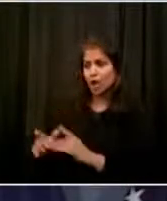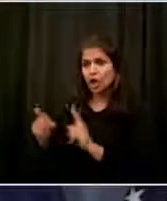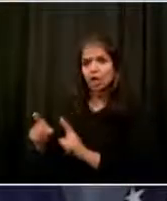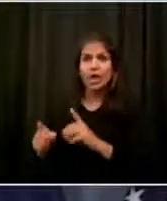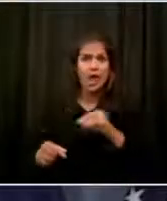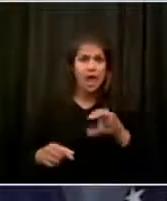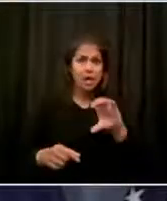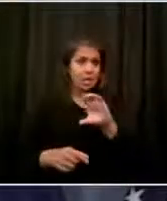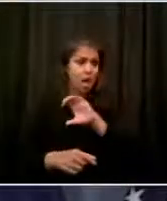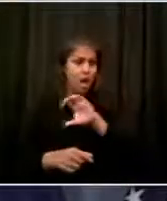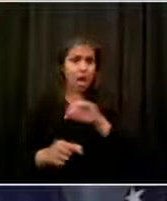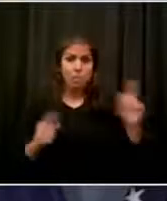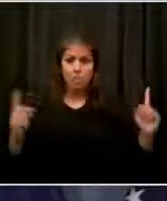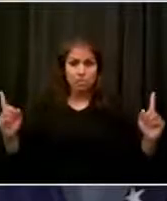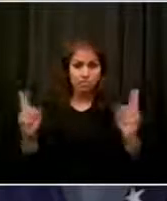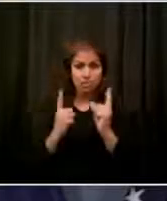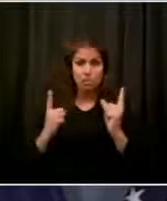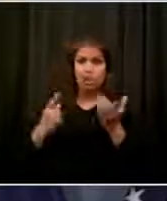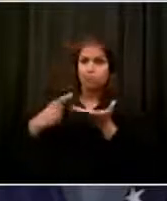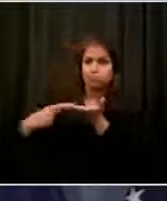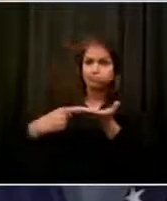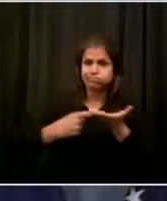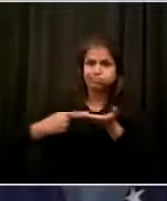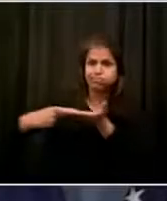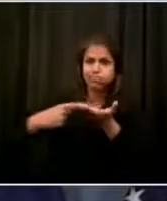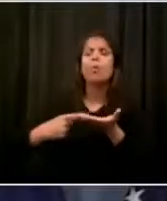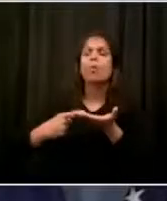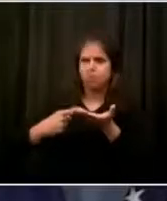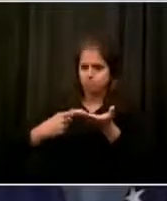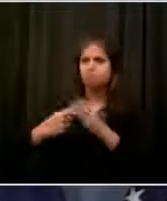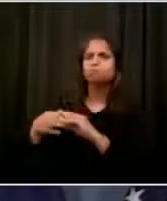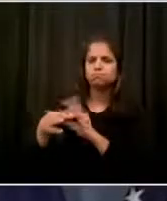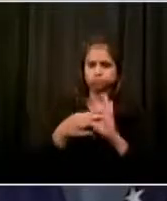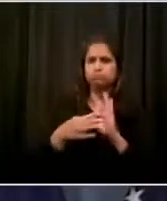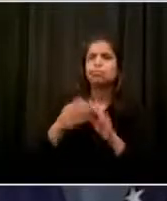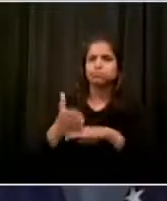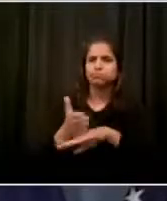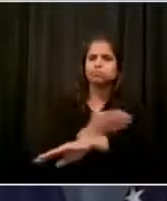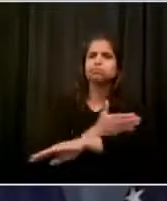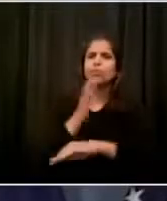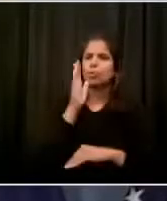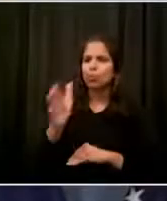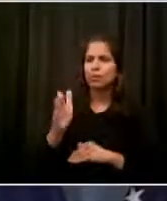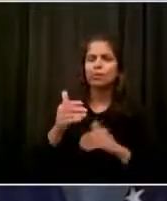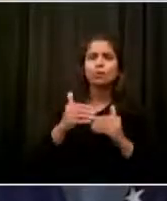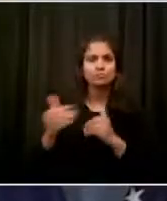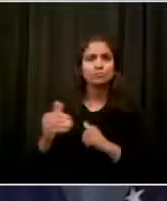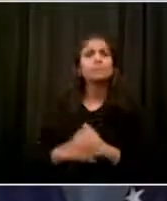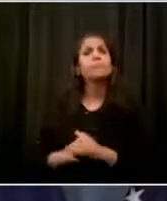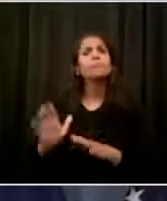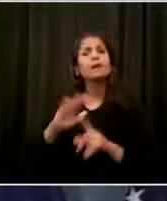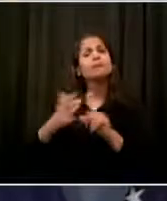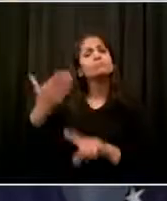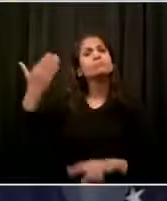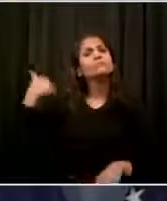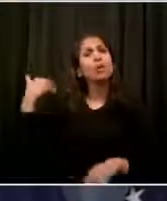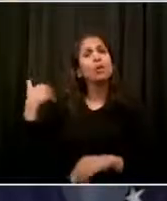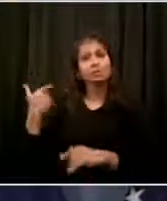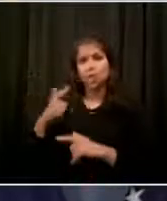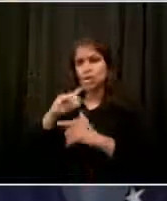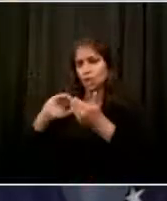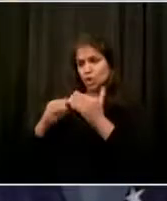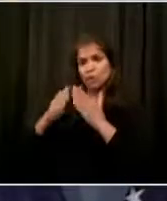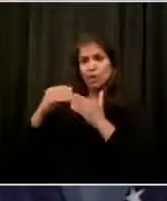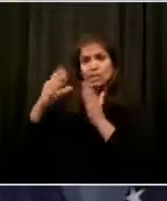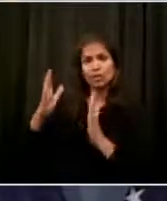Way back, it's the end of stop and frisk, but think of everything else over the years. The reduction in arrests. 180,000